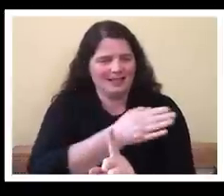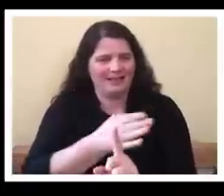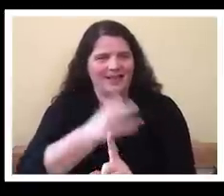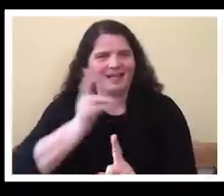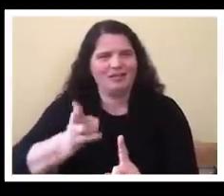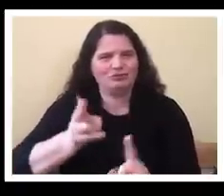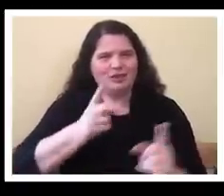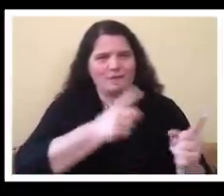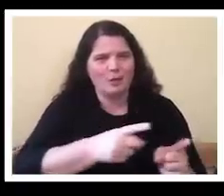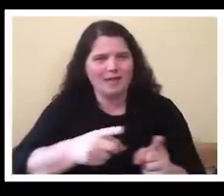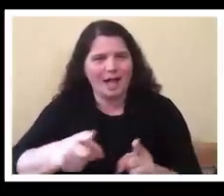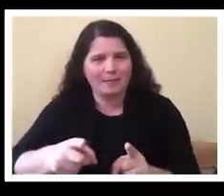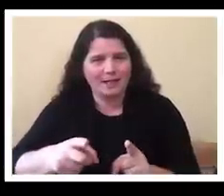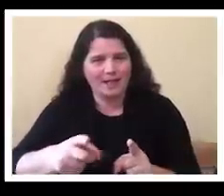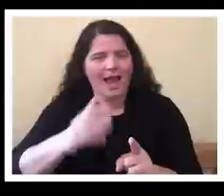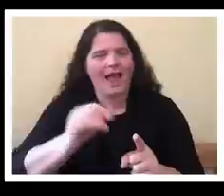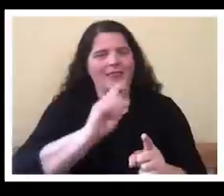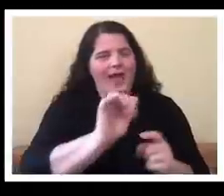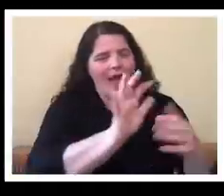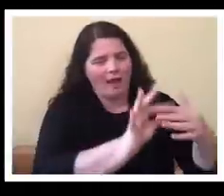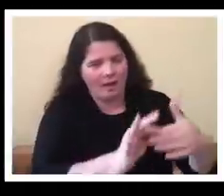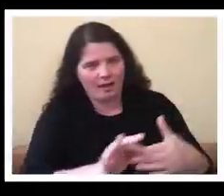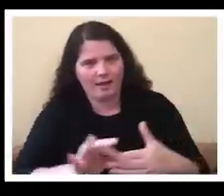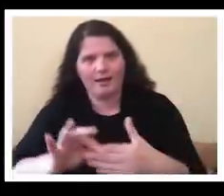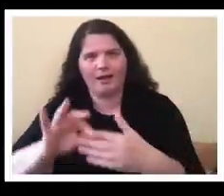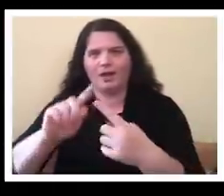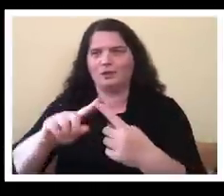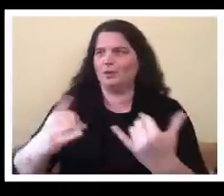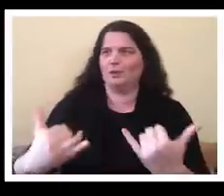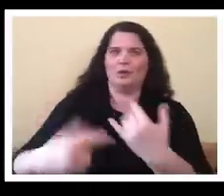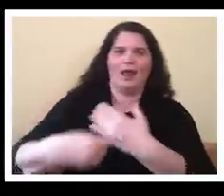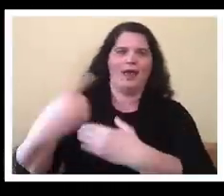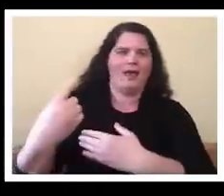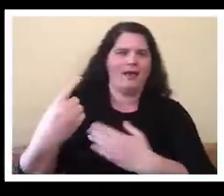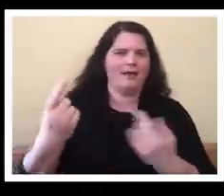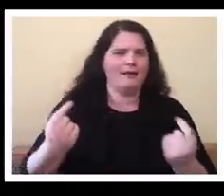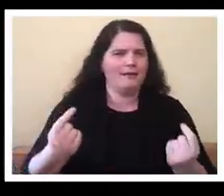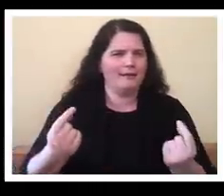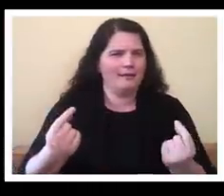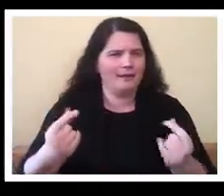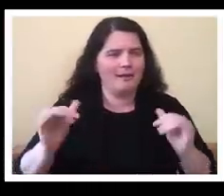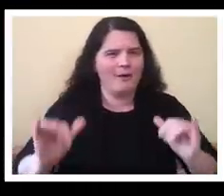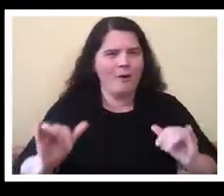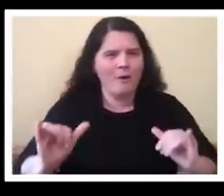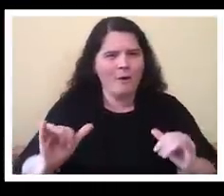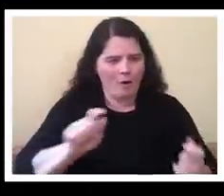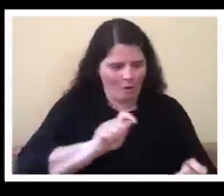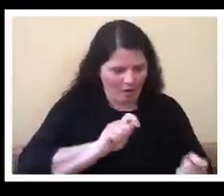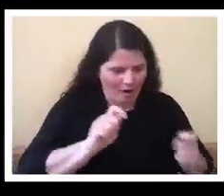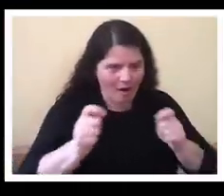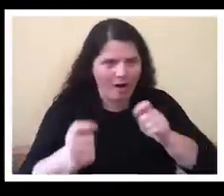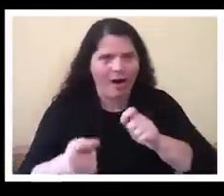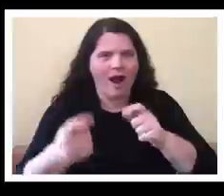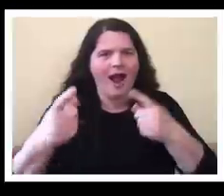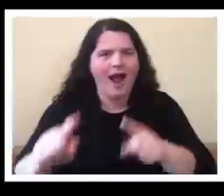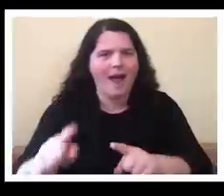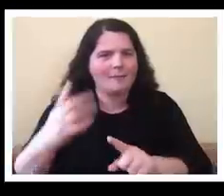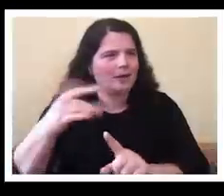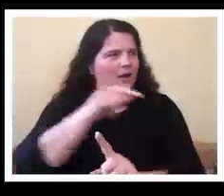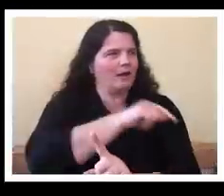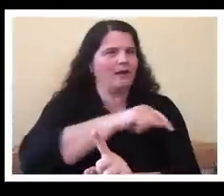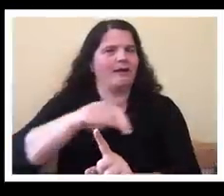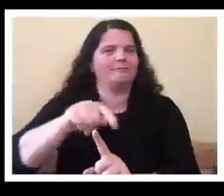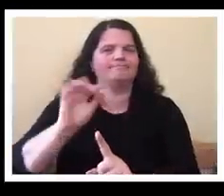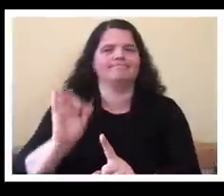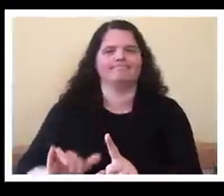viewer to come to today where people can see the changes that have happened well thanks